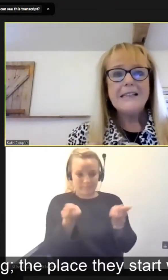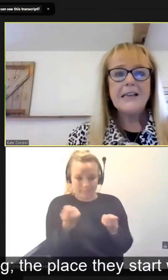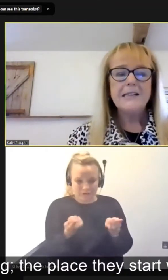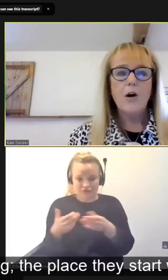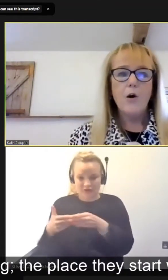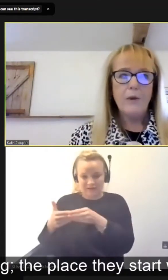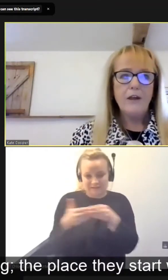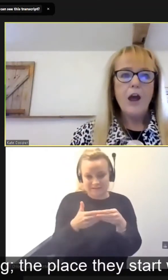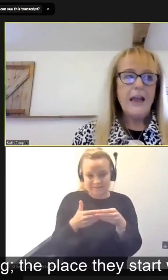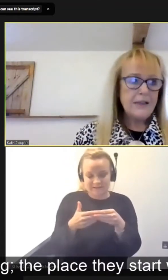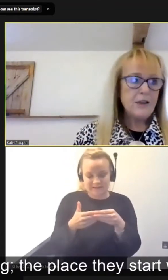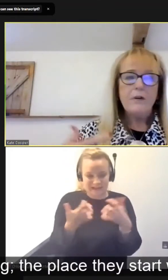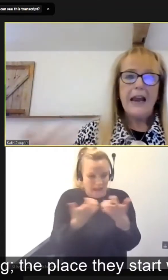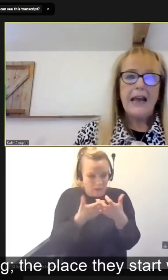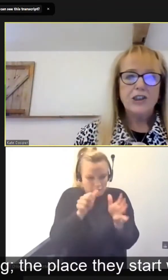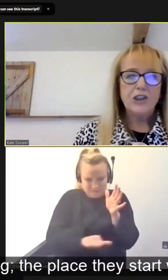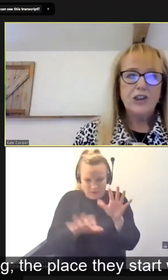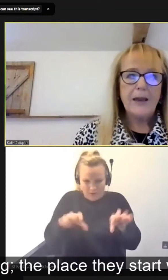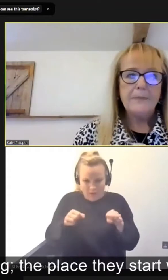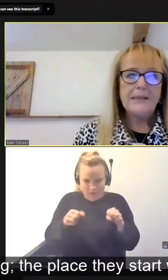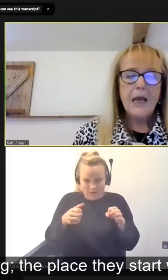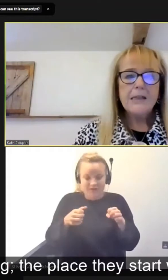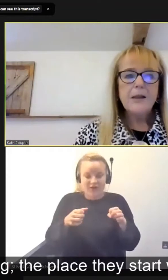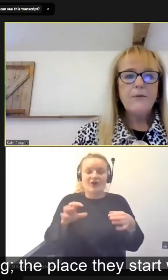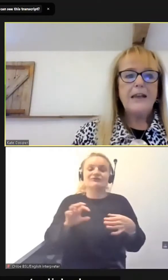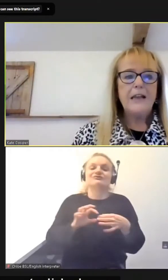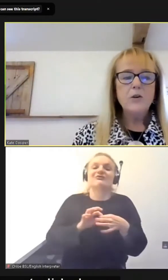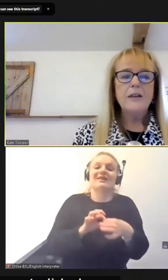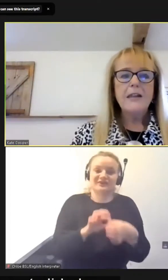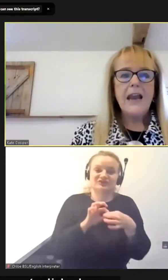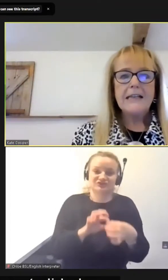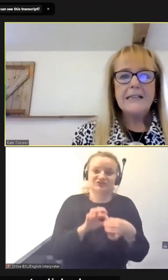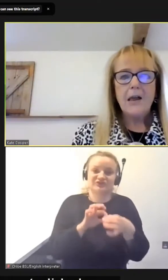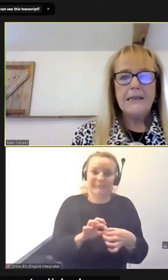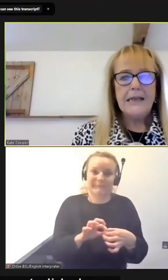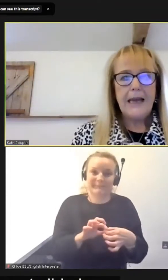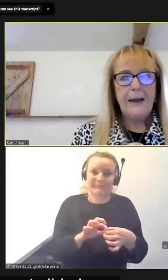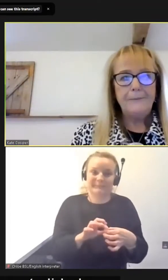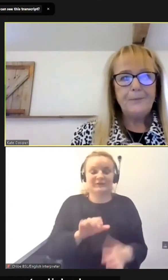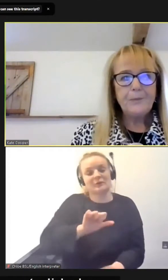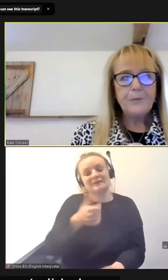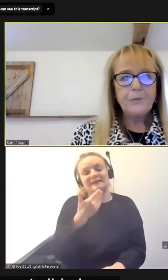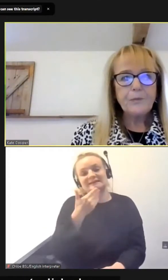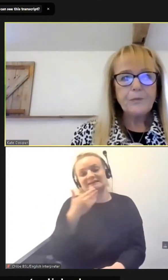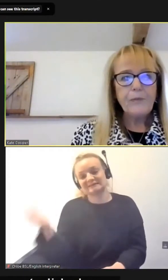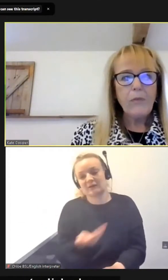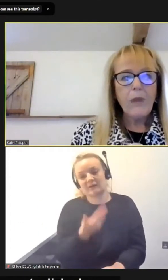the place they start with is relationships. So if we can look at the next slide here.